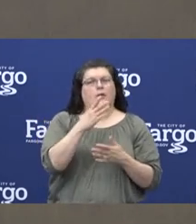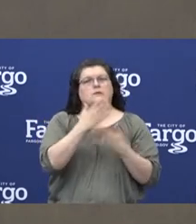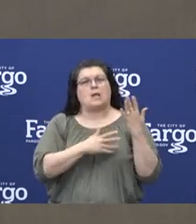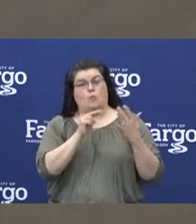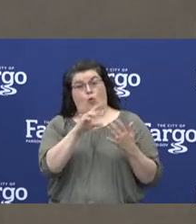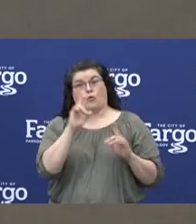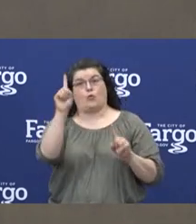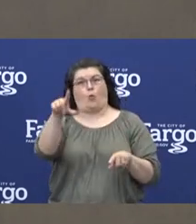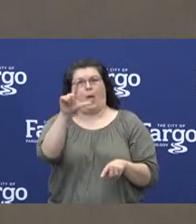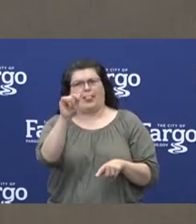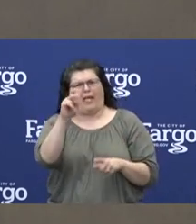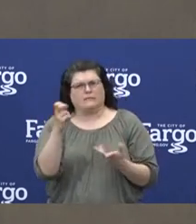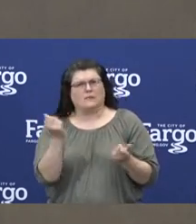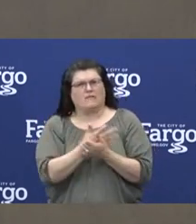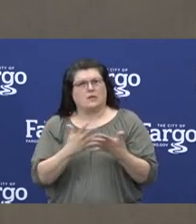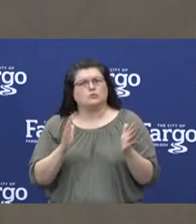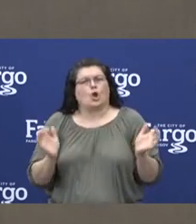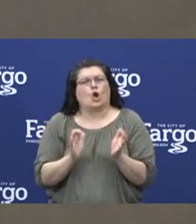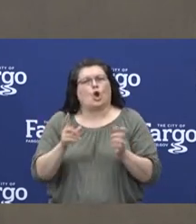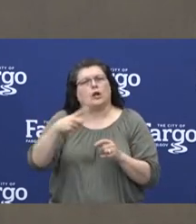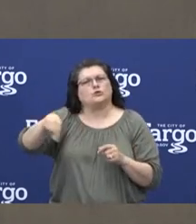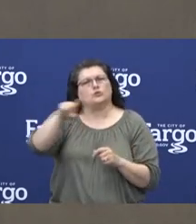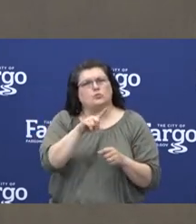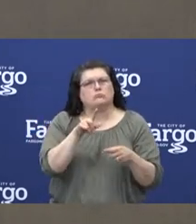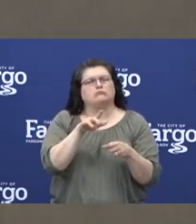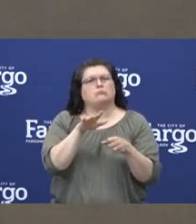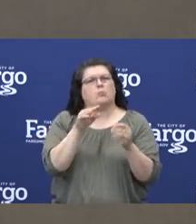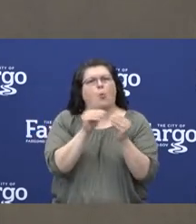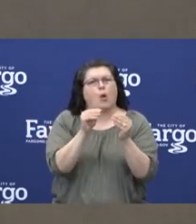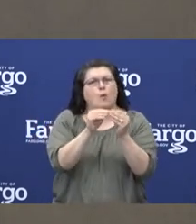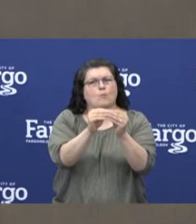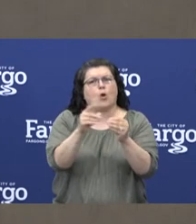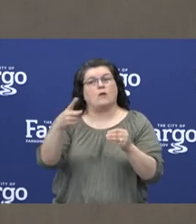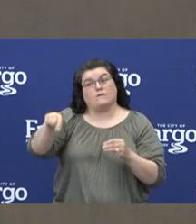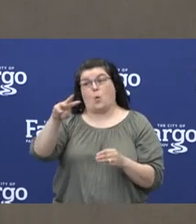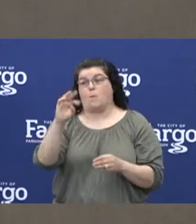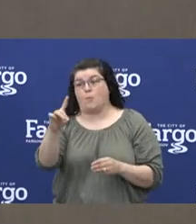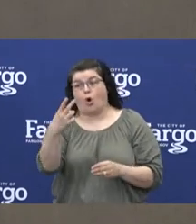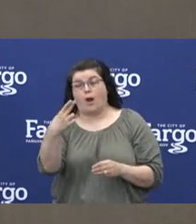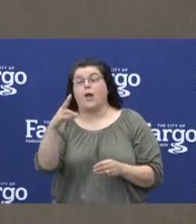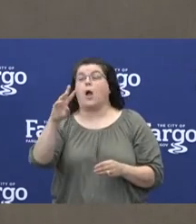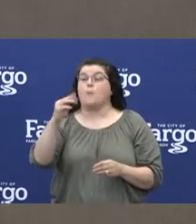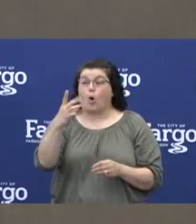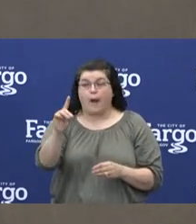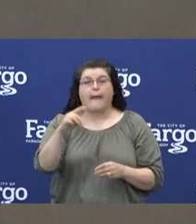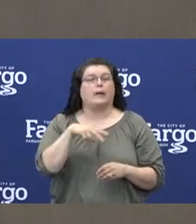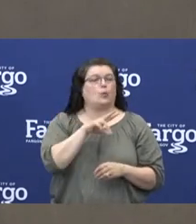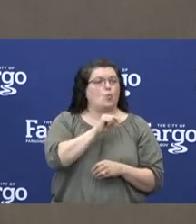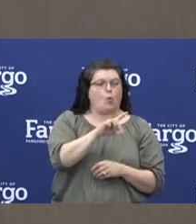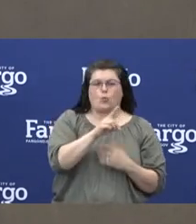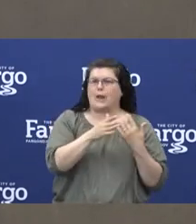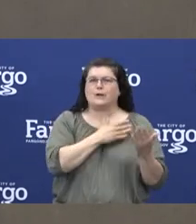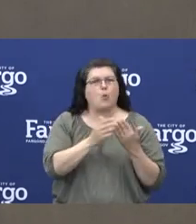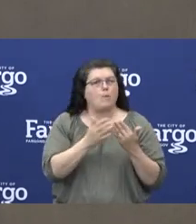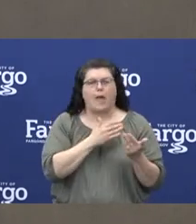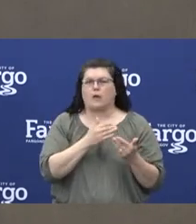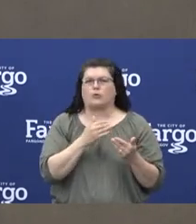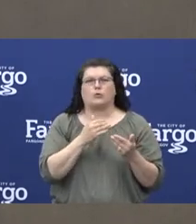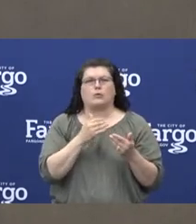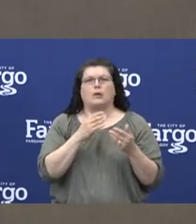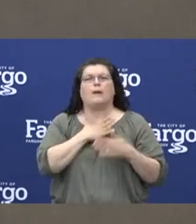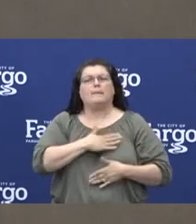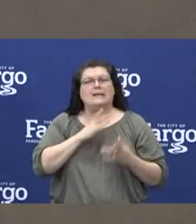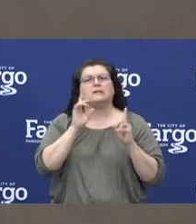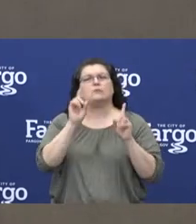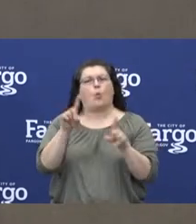encourage you enough when in the business community where you're on the Moorhead side or you're in the North Dakota side, please continue to go